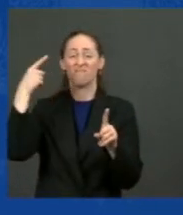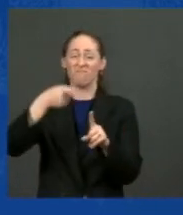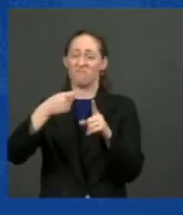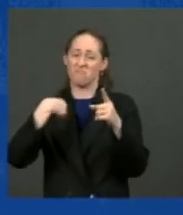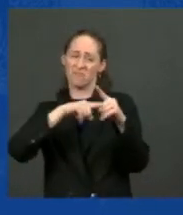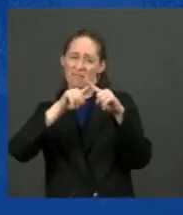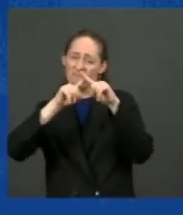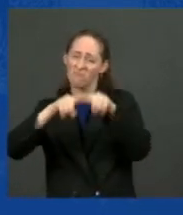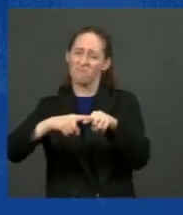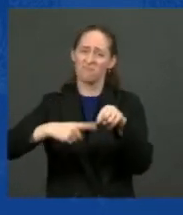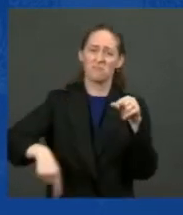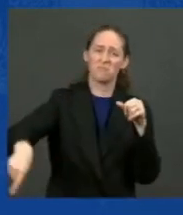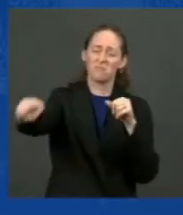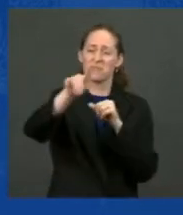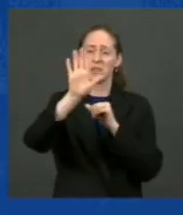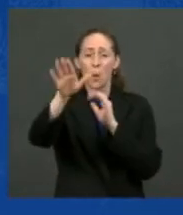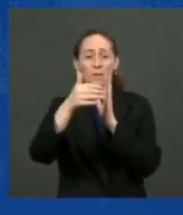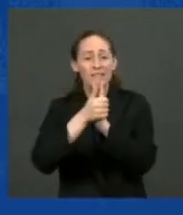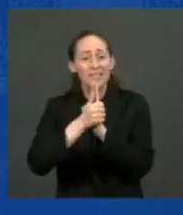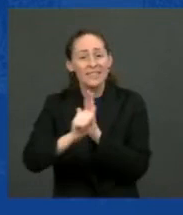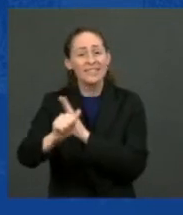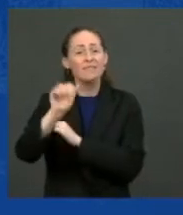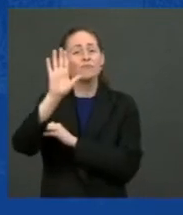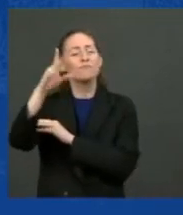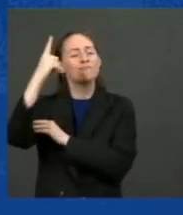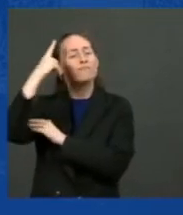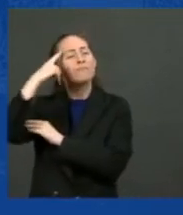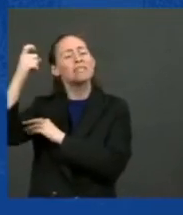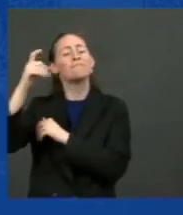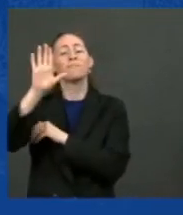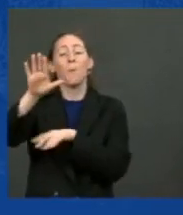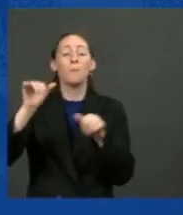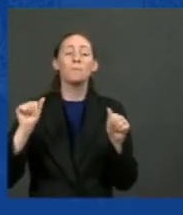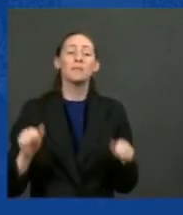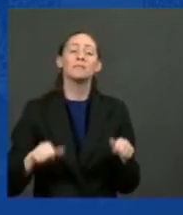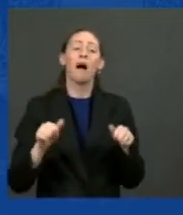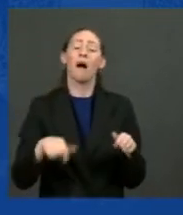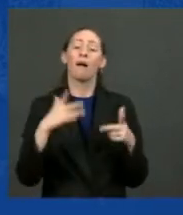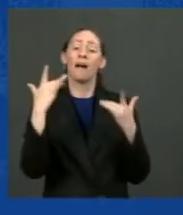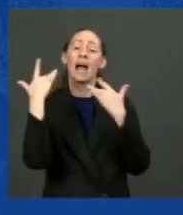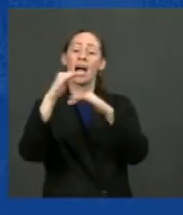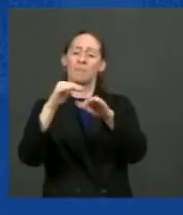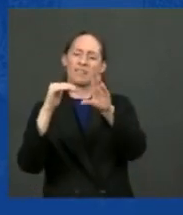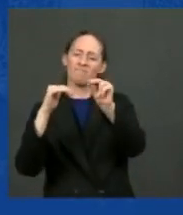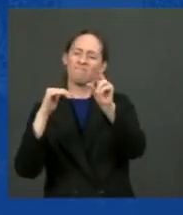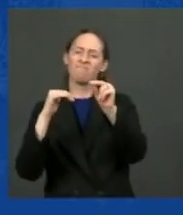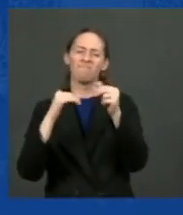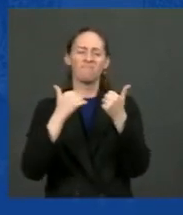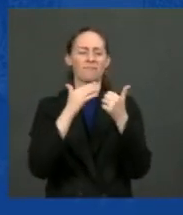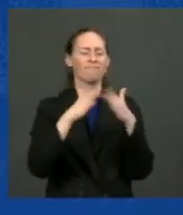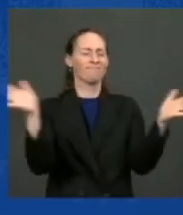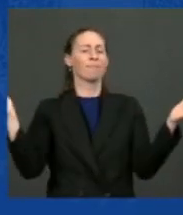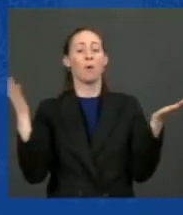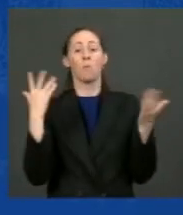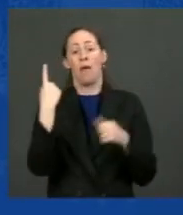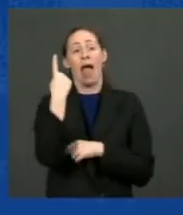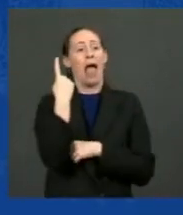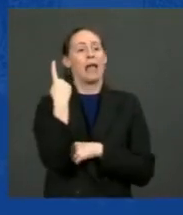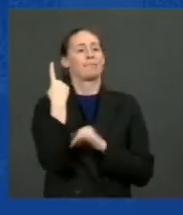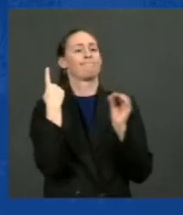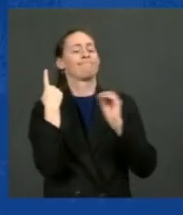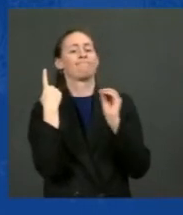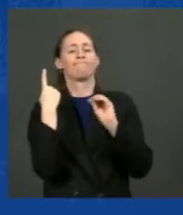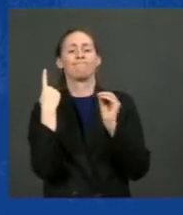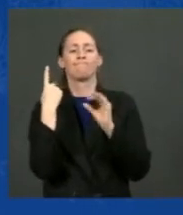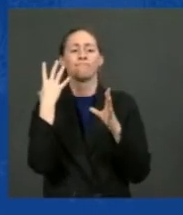skills, your dreams, and your limitless potential. The only thing we've been missing is the will from Washington to